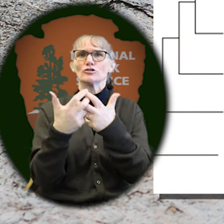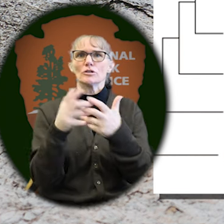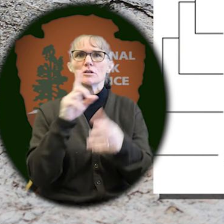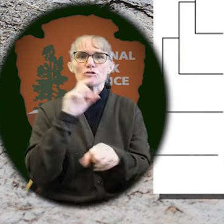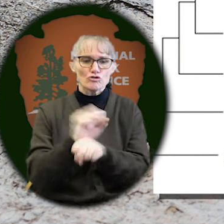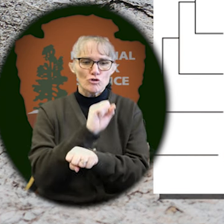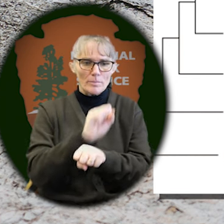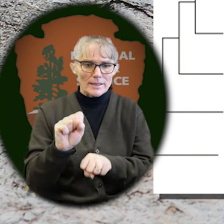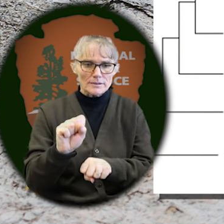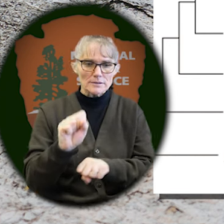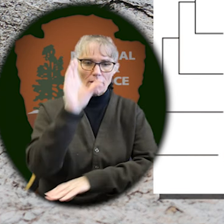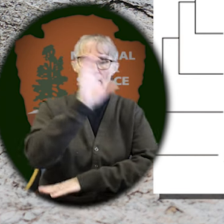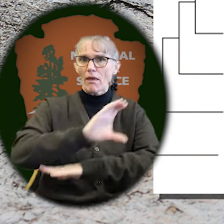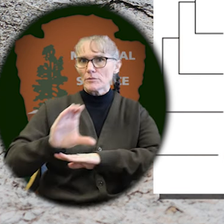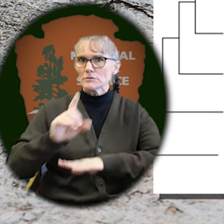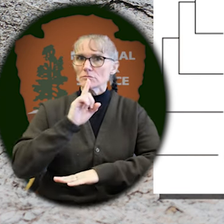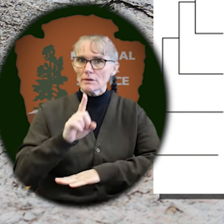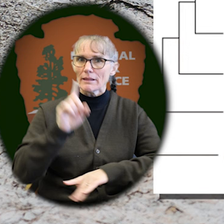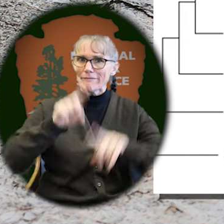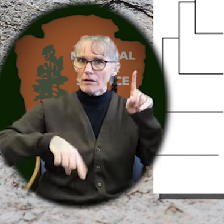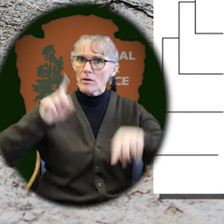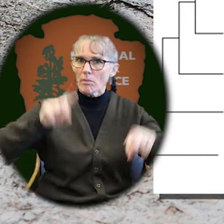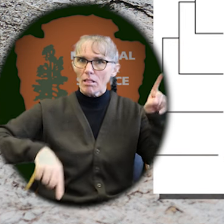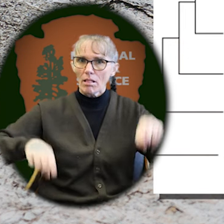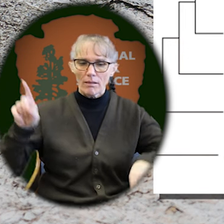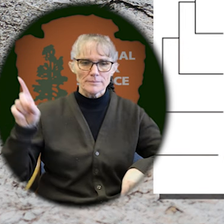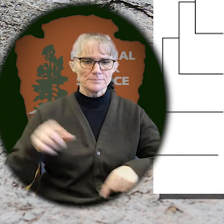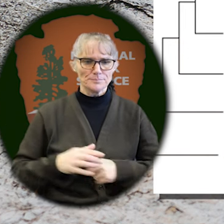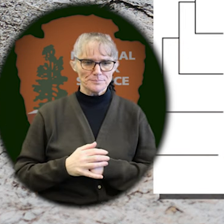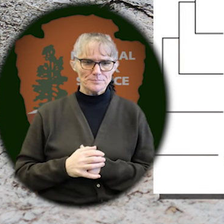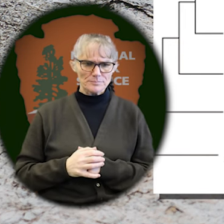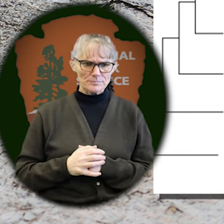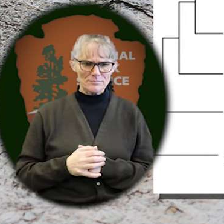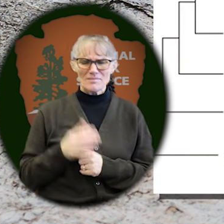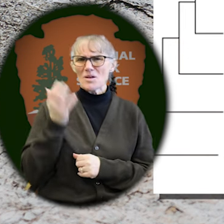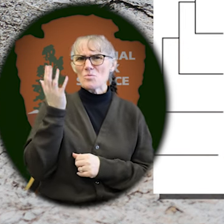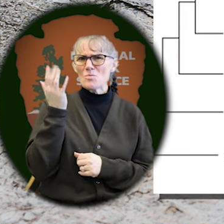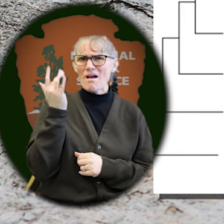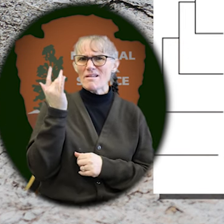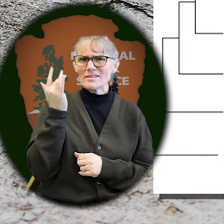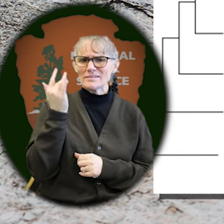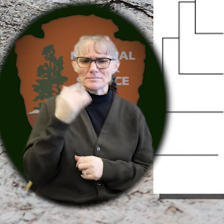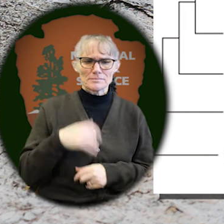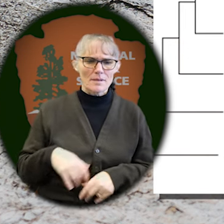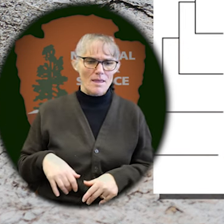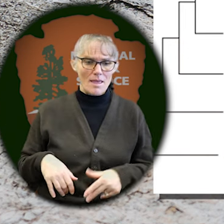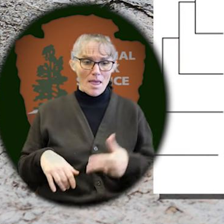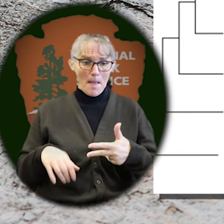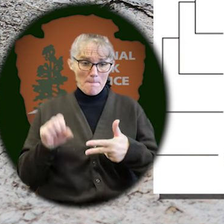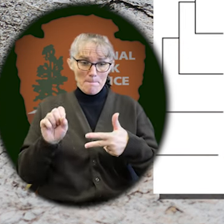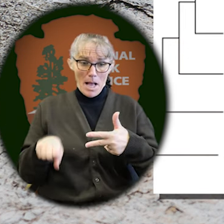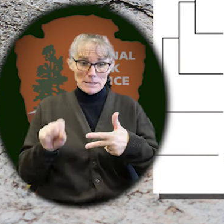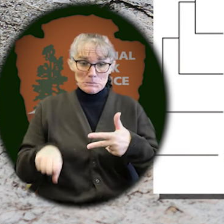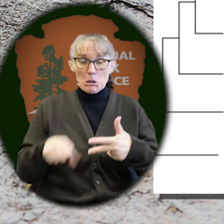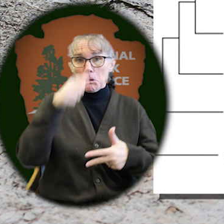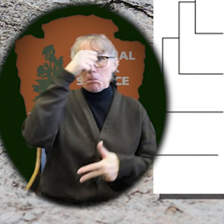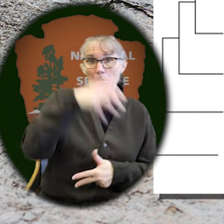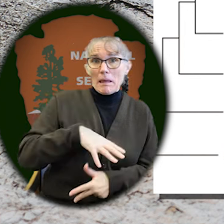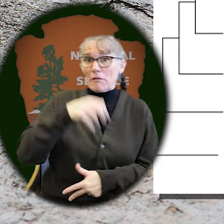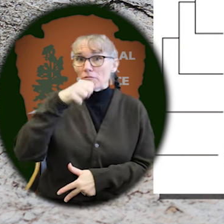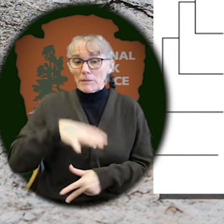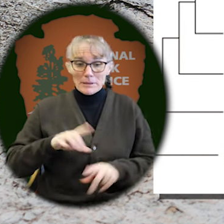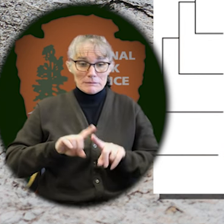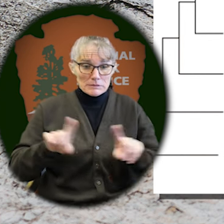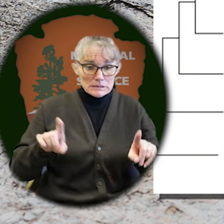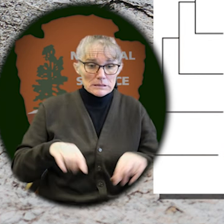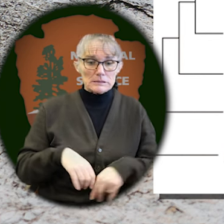camels are just highly variable. So what is the cause of this? Well, it could be sexual dimorphism.